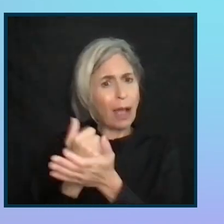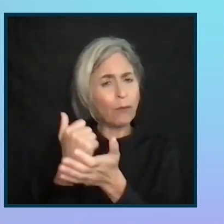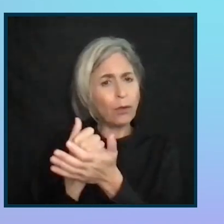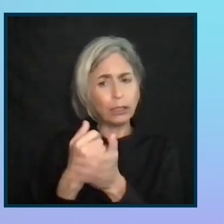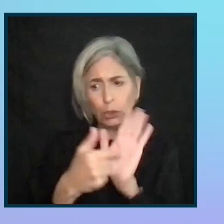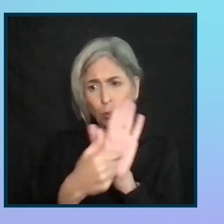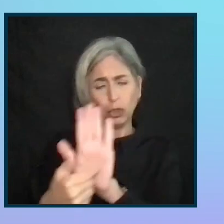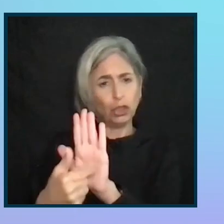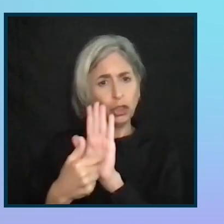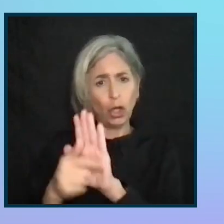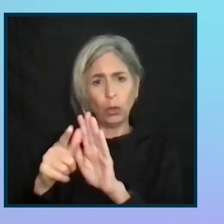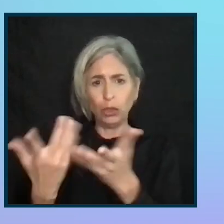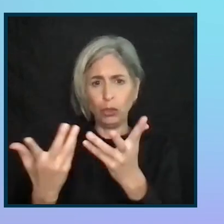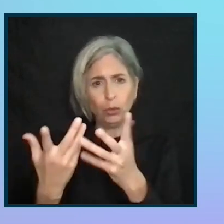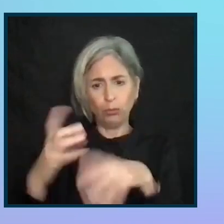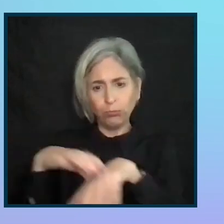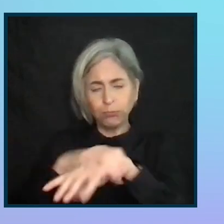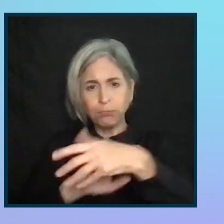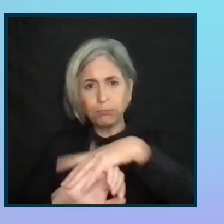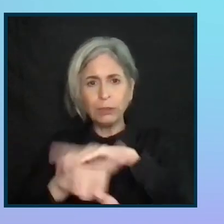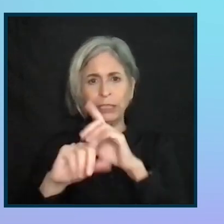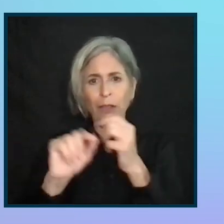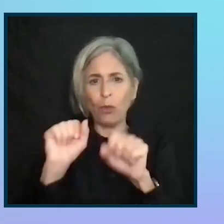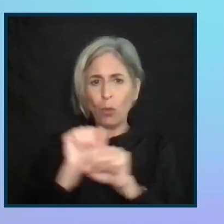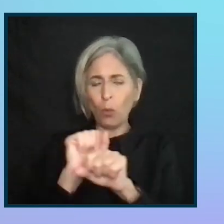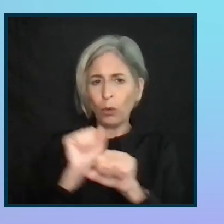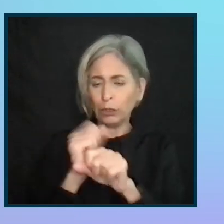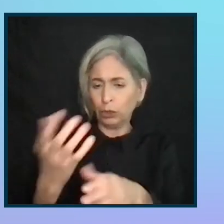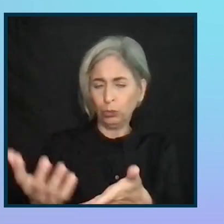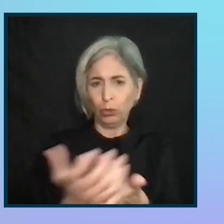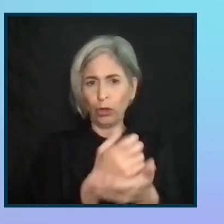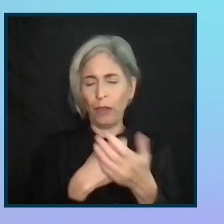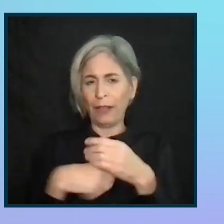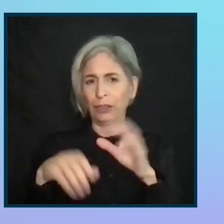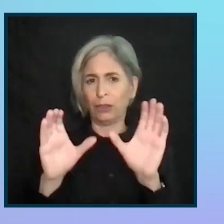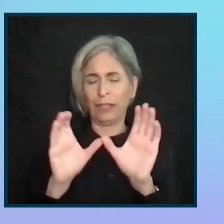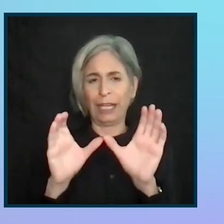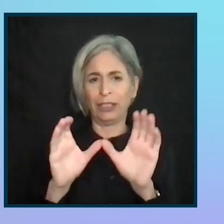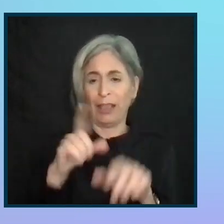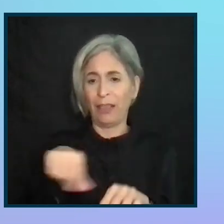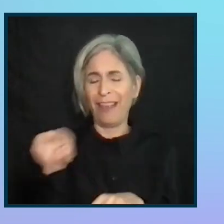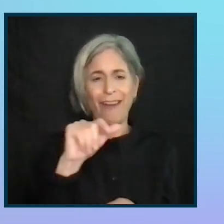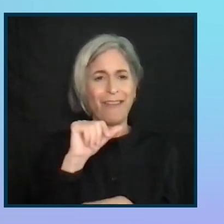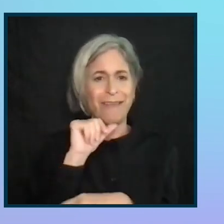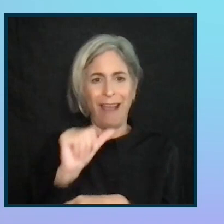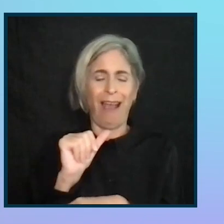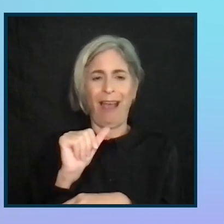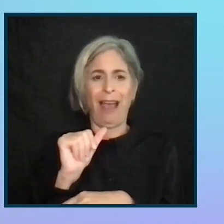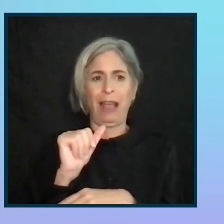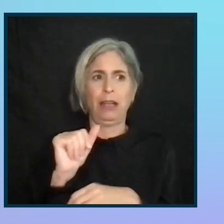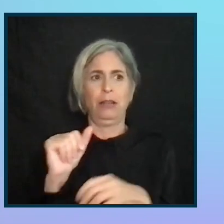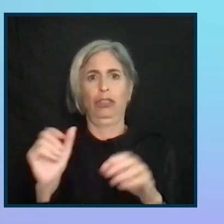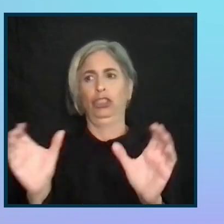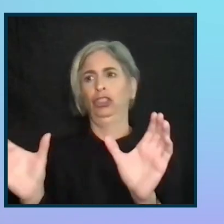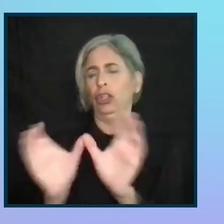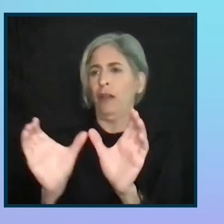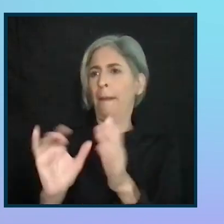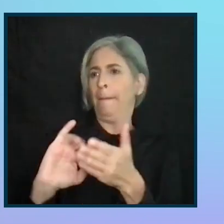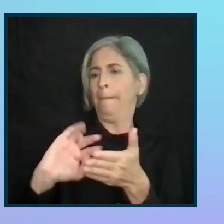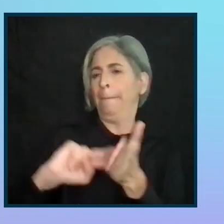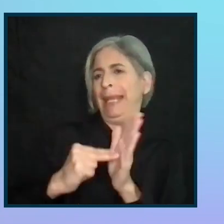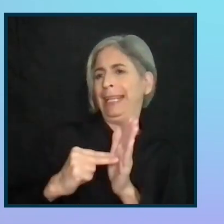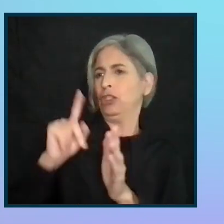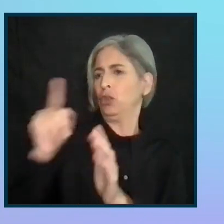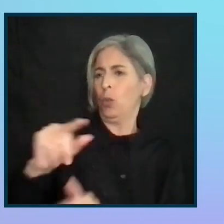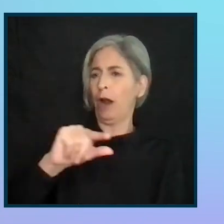show that you've put that work in. But ultimately, they are not the sort of the be all and end all of what it means to be qualified.